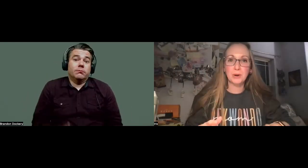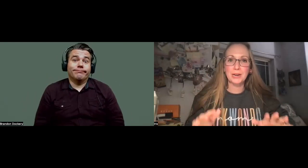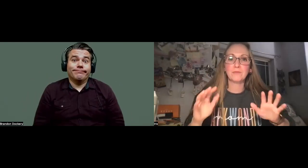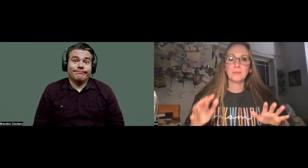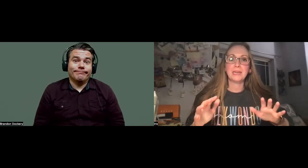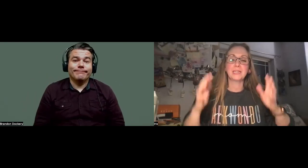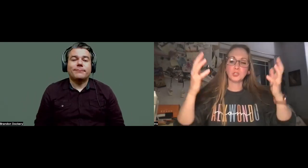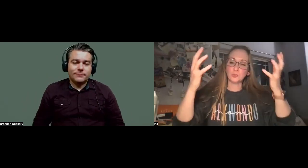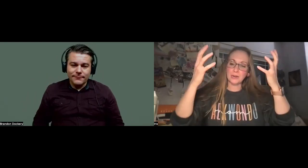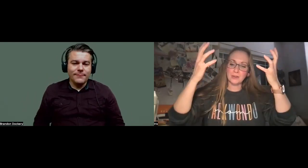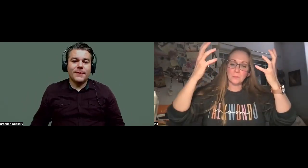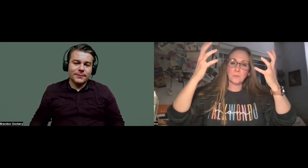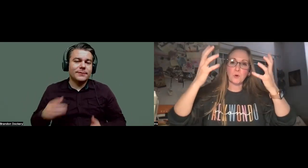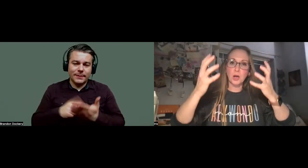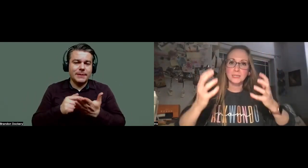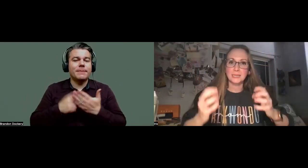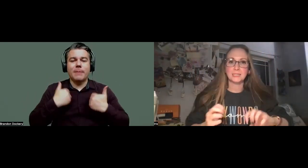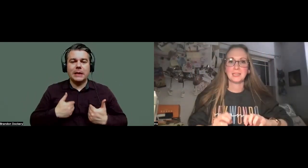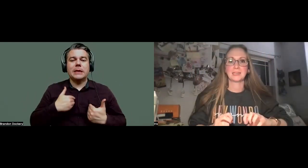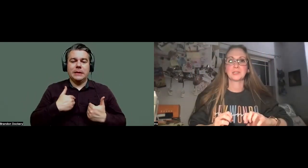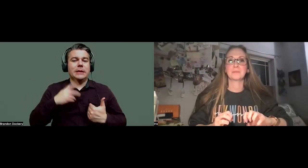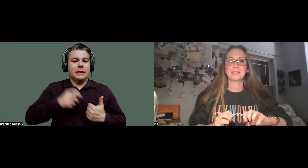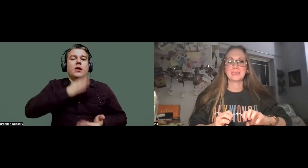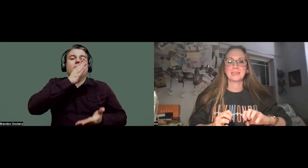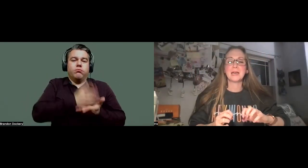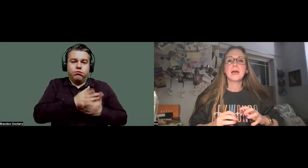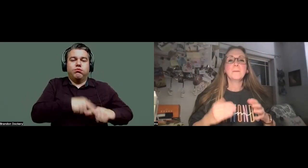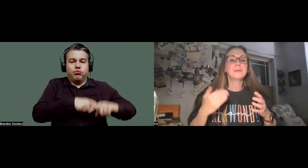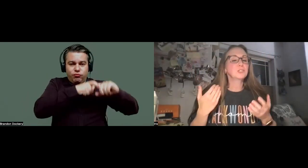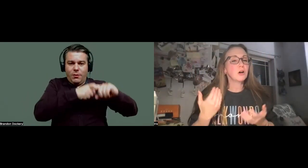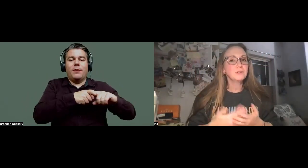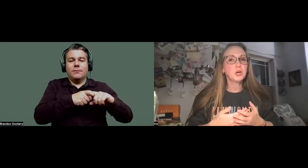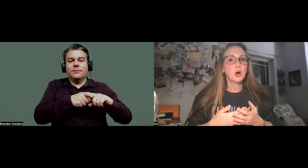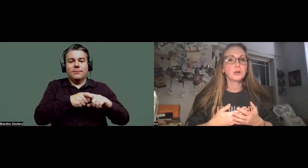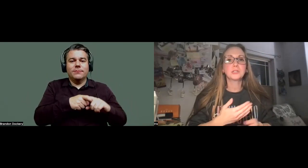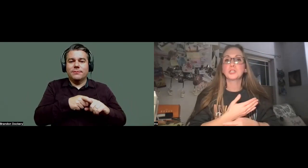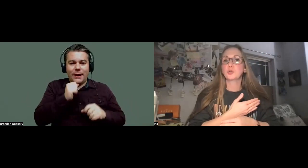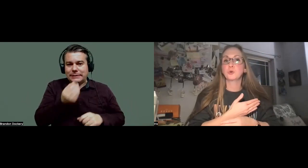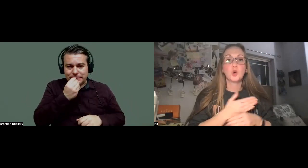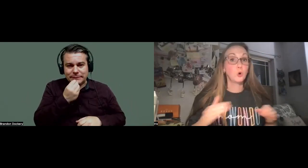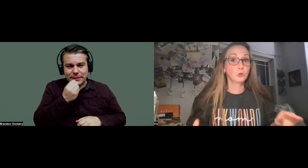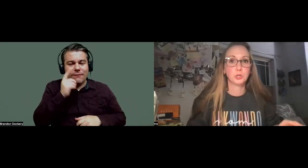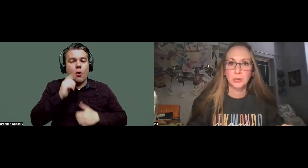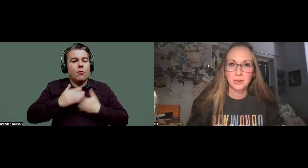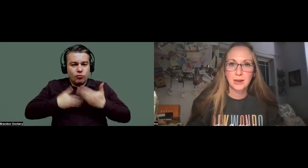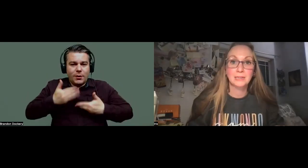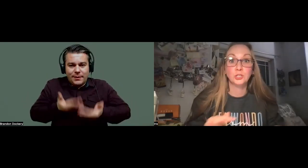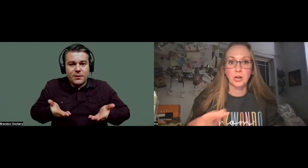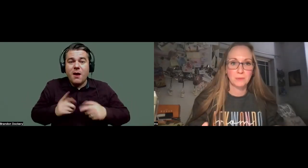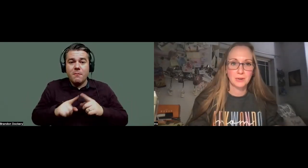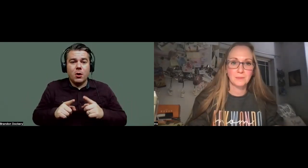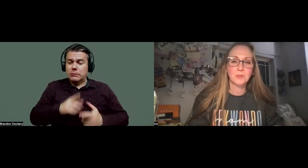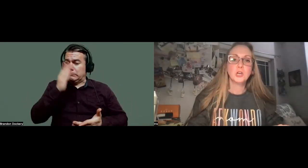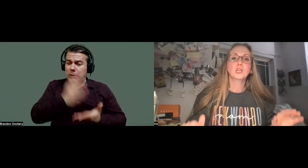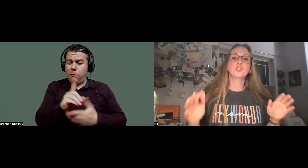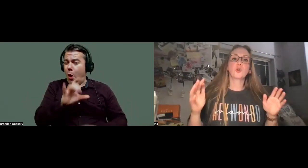needs a break from eating so that it can process things completely, but it's often hard to just go cold Turkey and